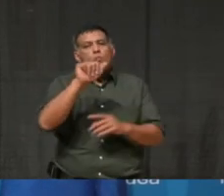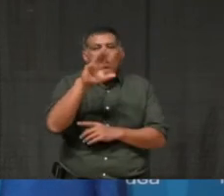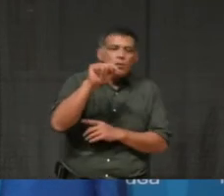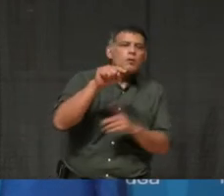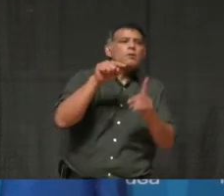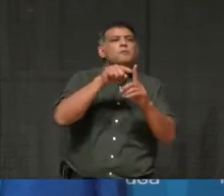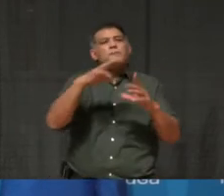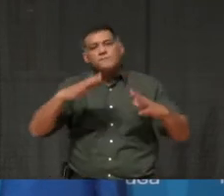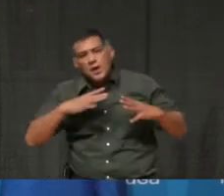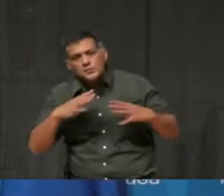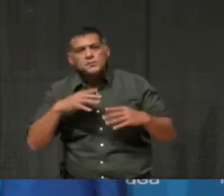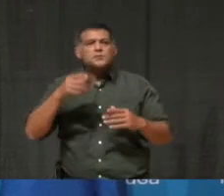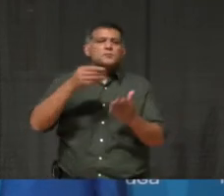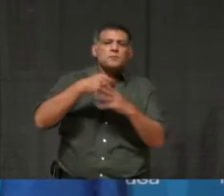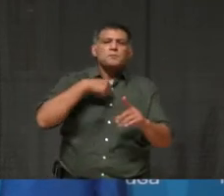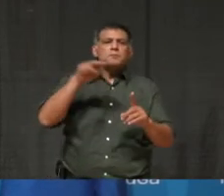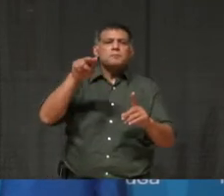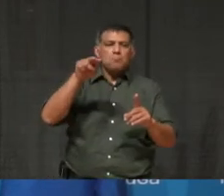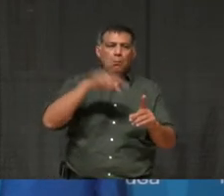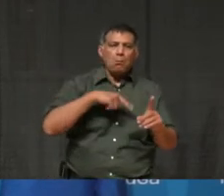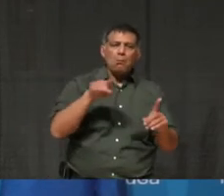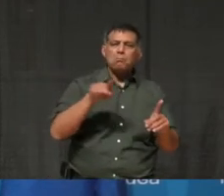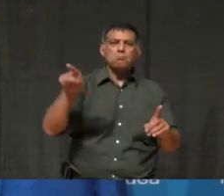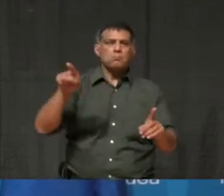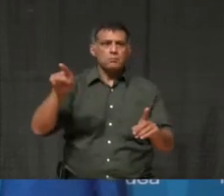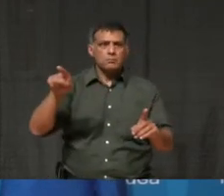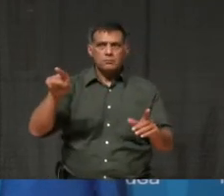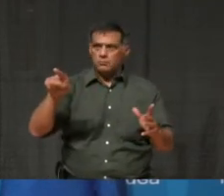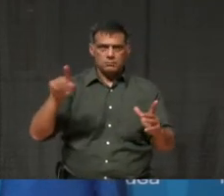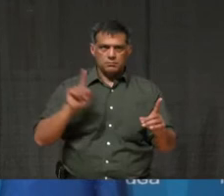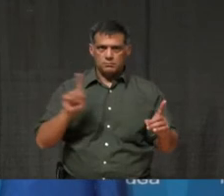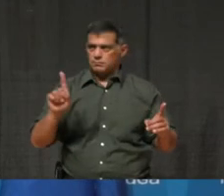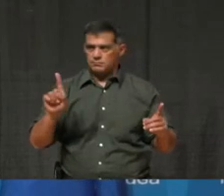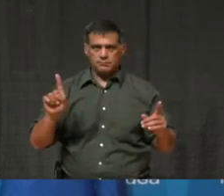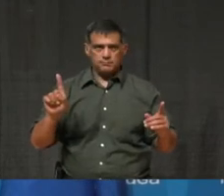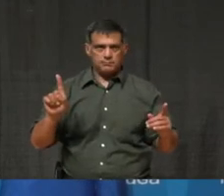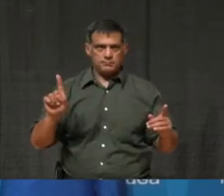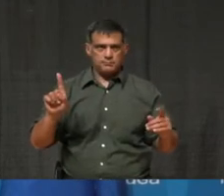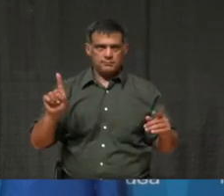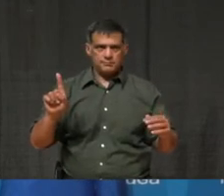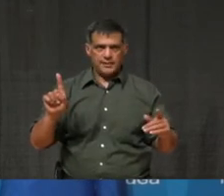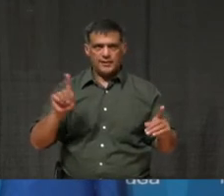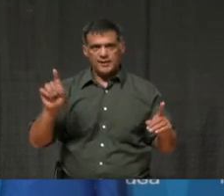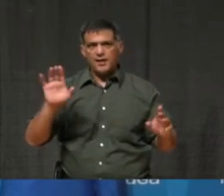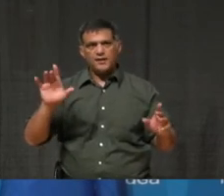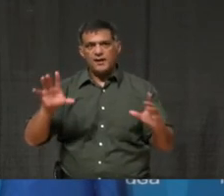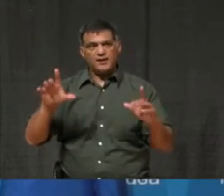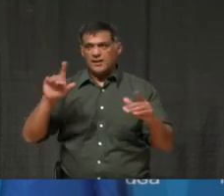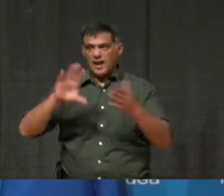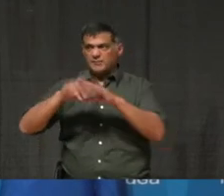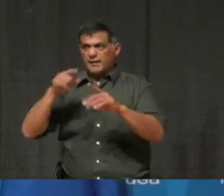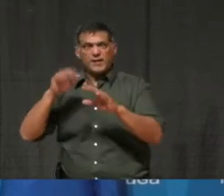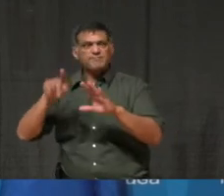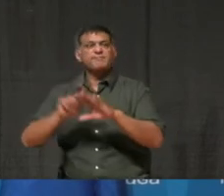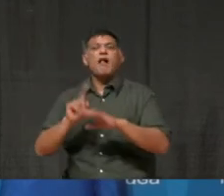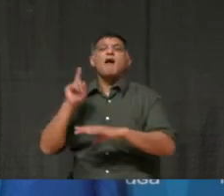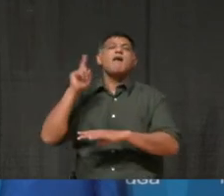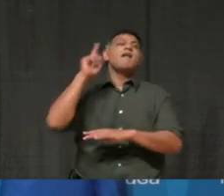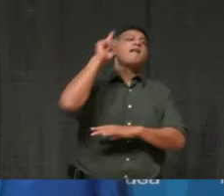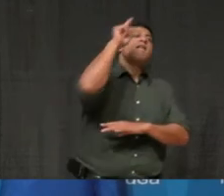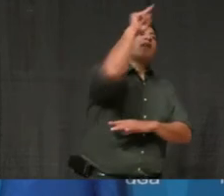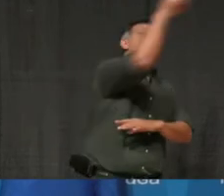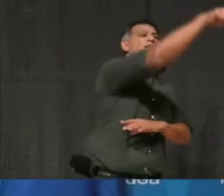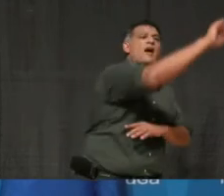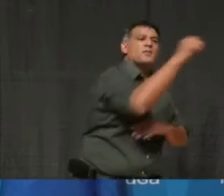and be more likely to try to shop somewhere outside of the city? Like, are you a bit worried that this might compel more people to, instead of,